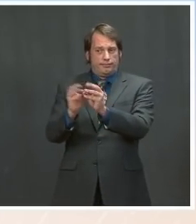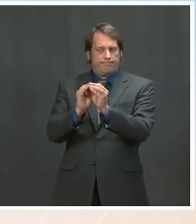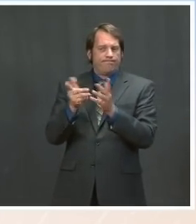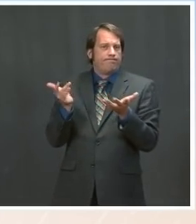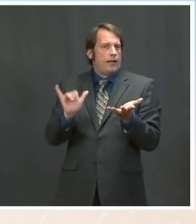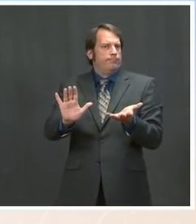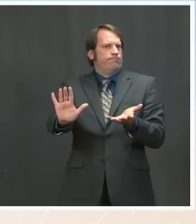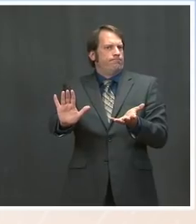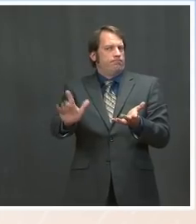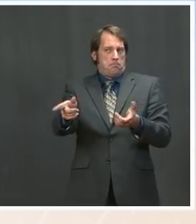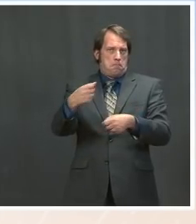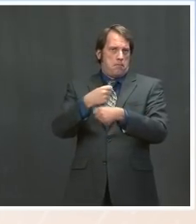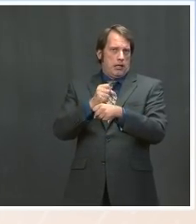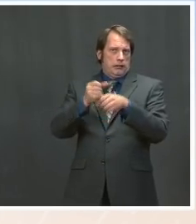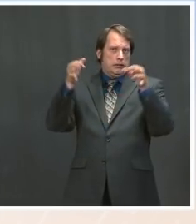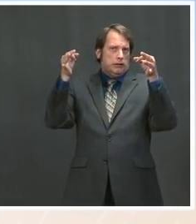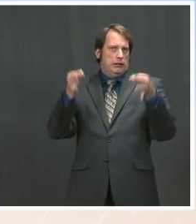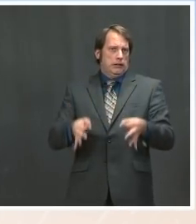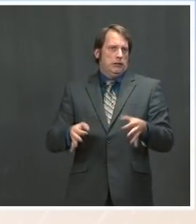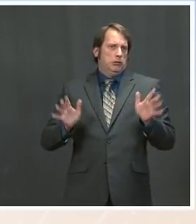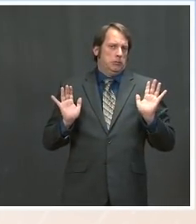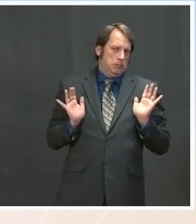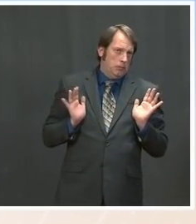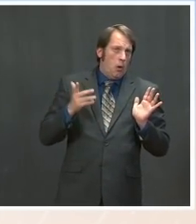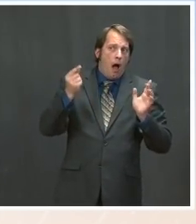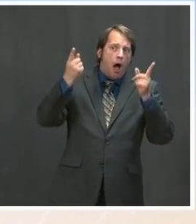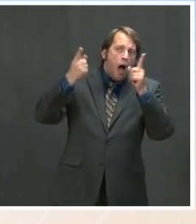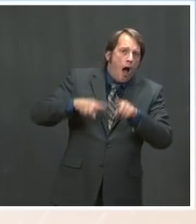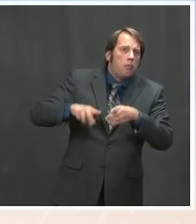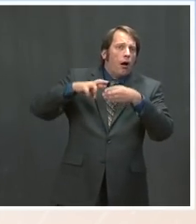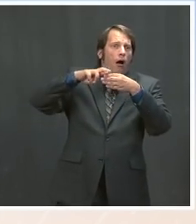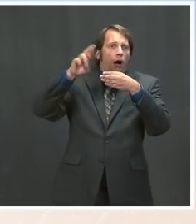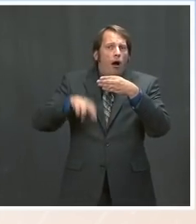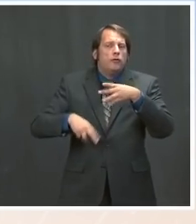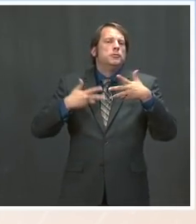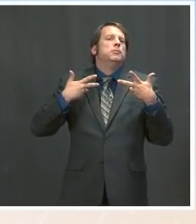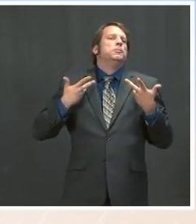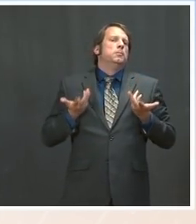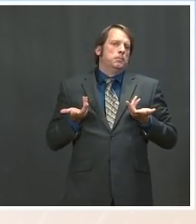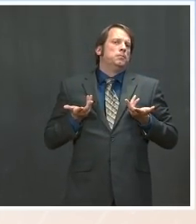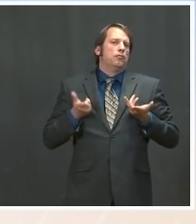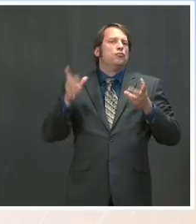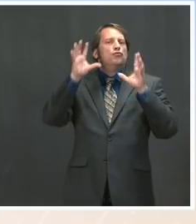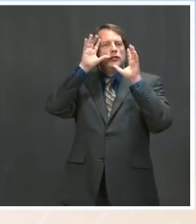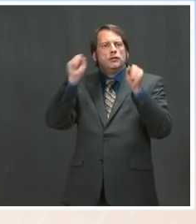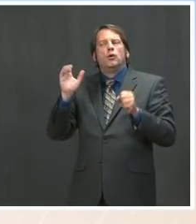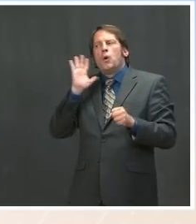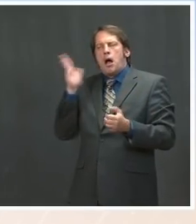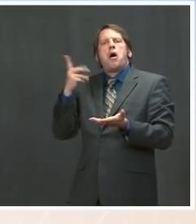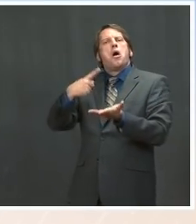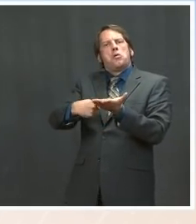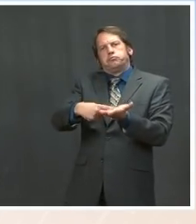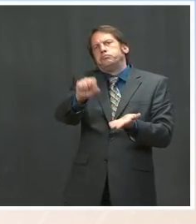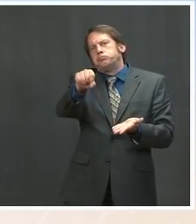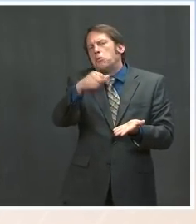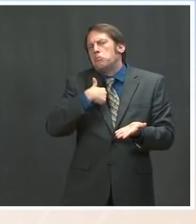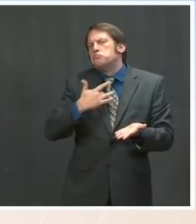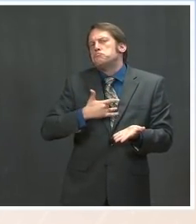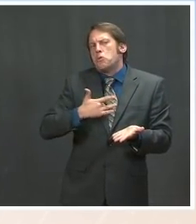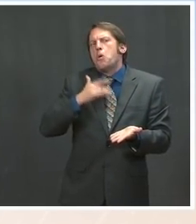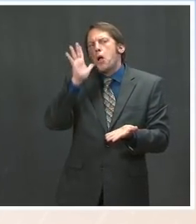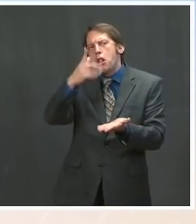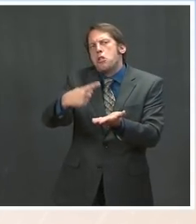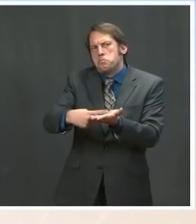their deliberations and concludes and a verdict is found, I'm certain the President will speak to that. And you talked about how the White House is preparing for